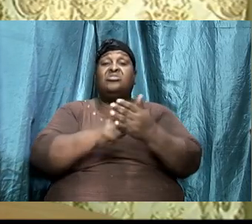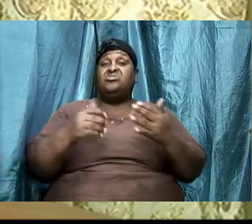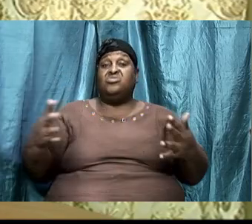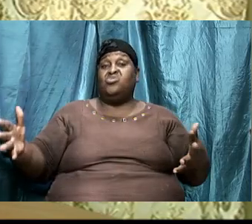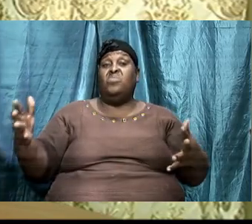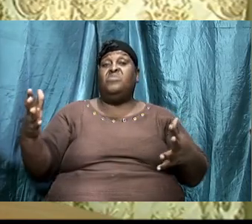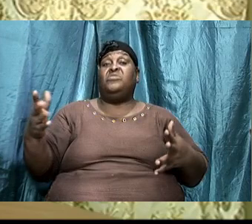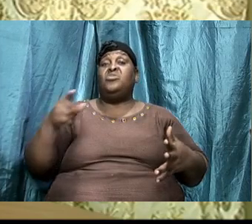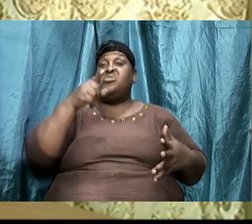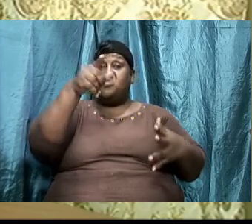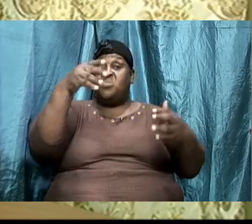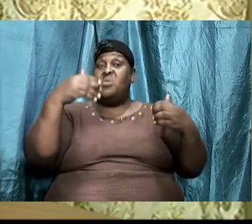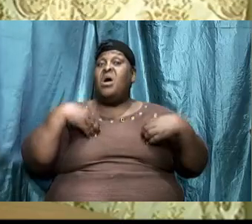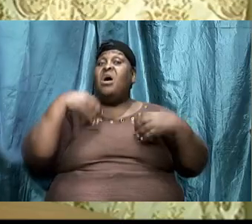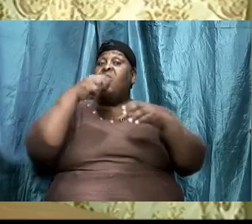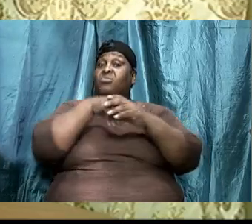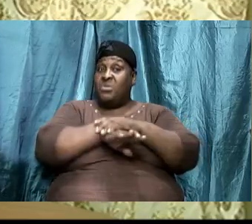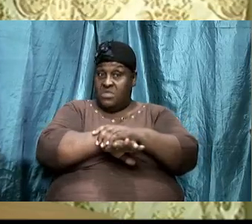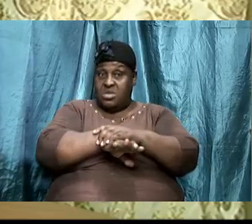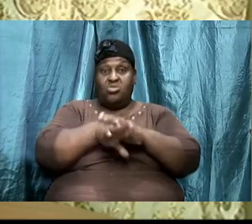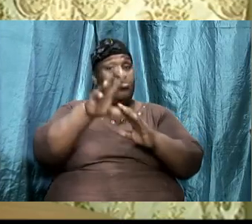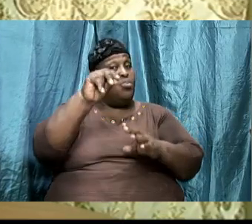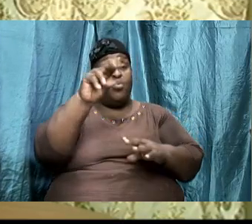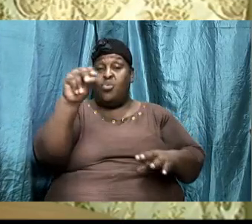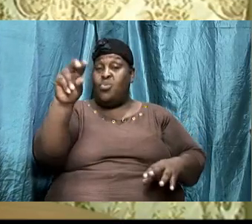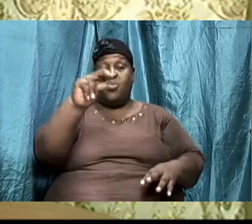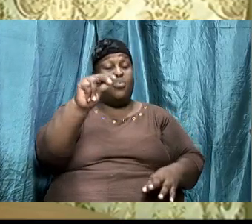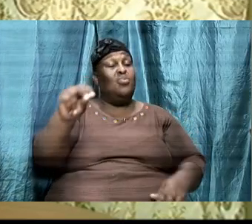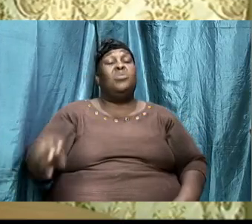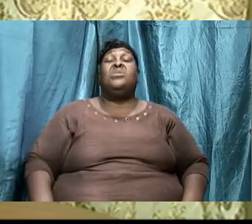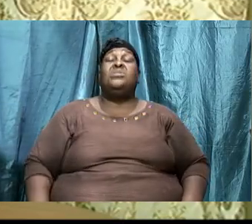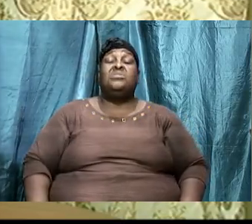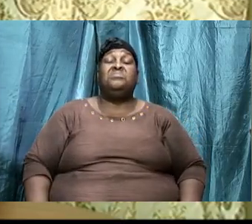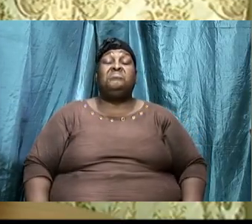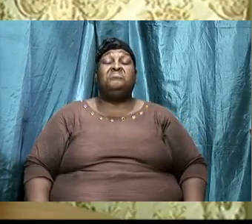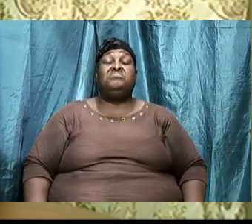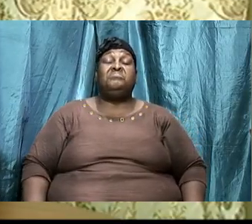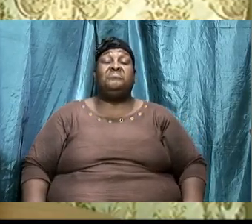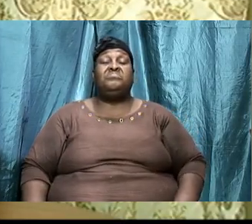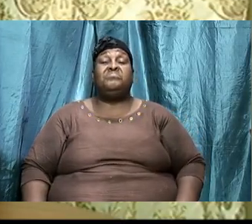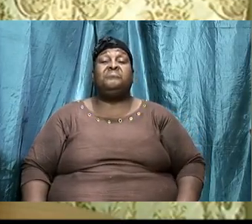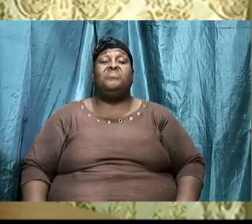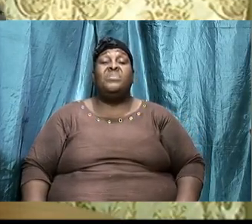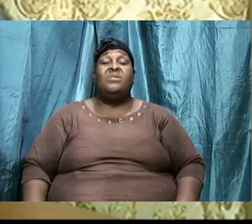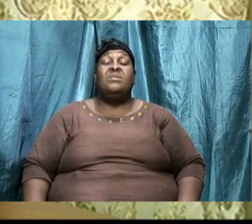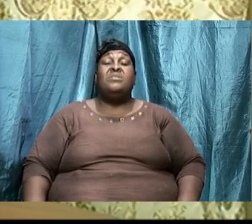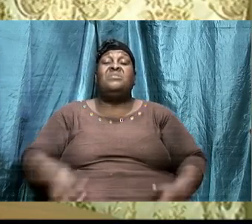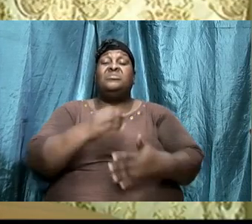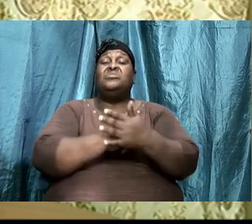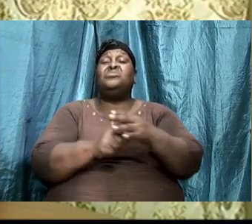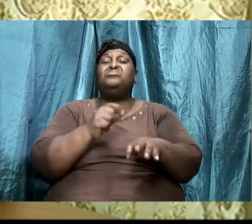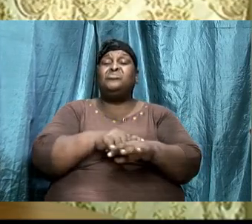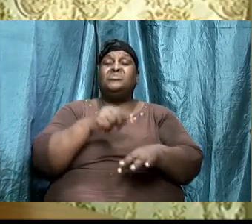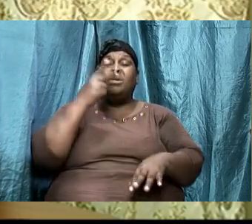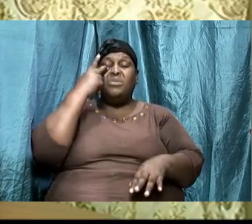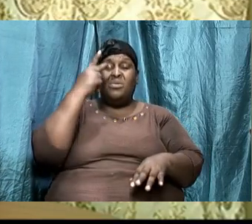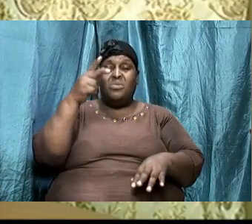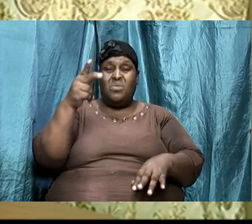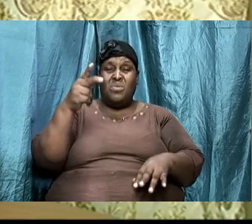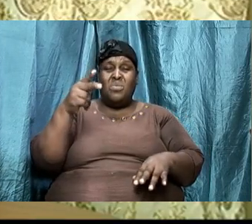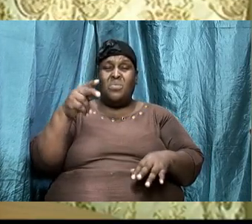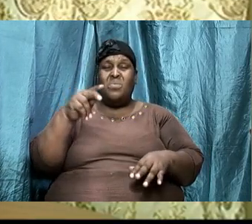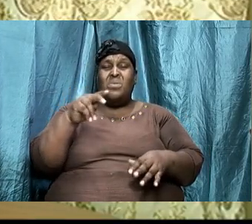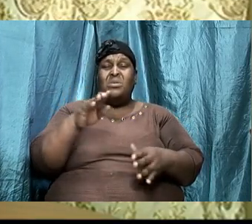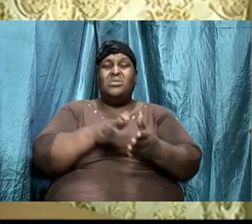within you know that sometimes you watch a movie and the guys just decide look here yes we can do it and everybody just